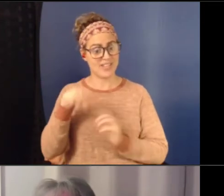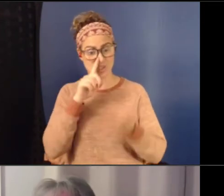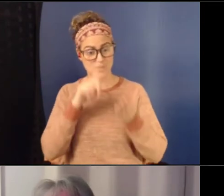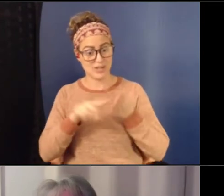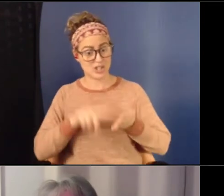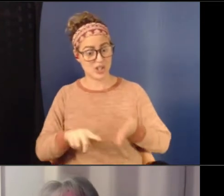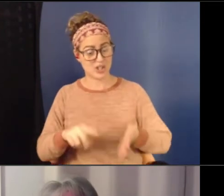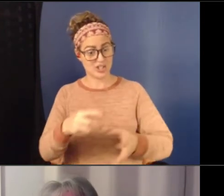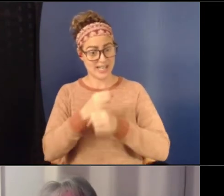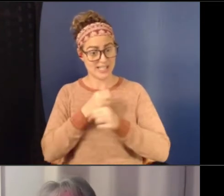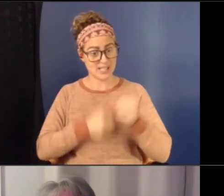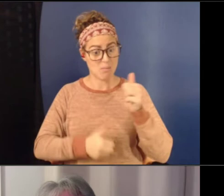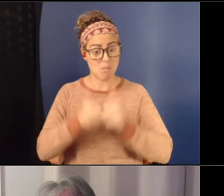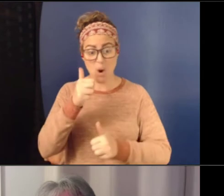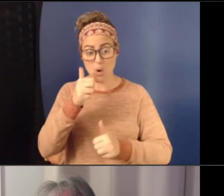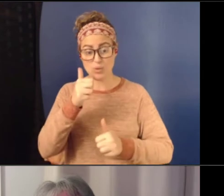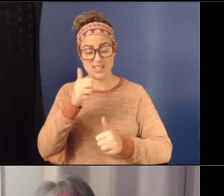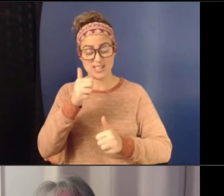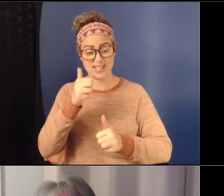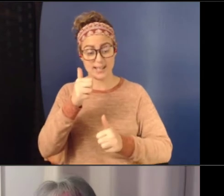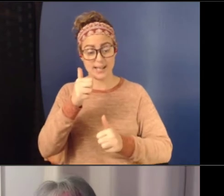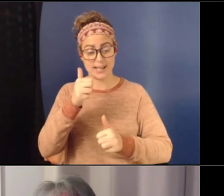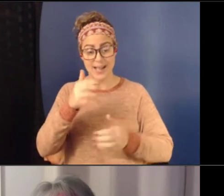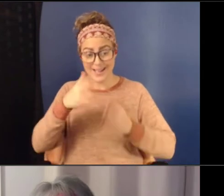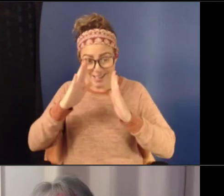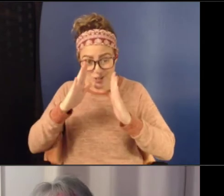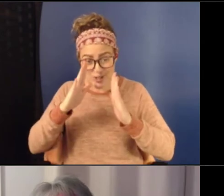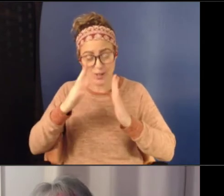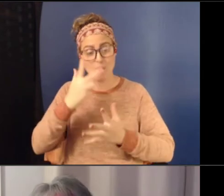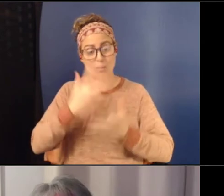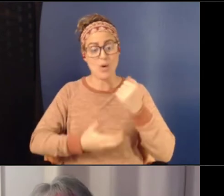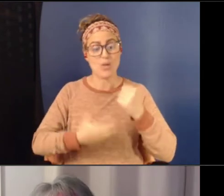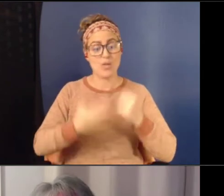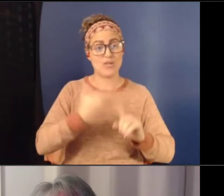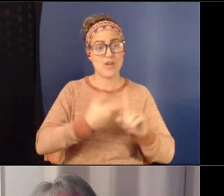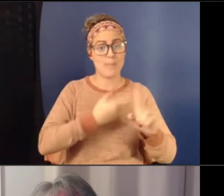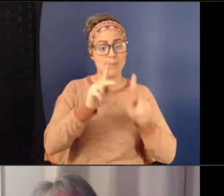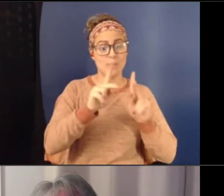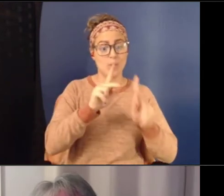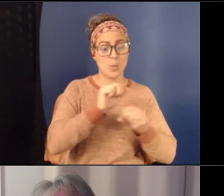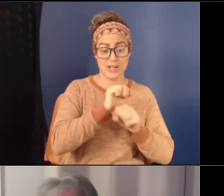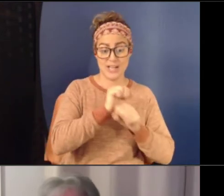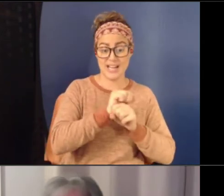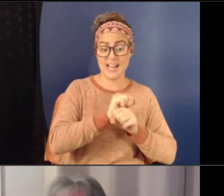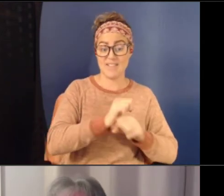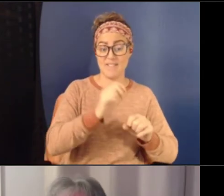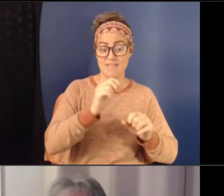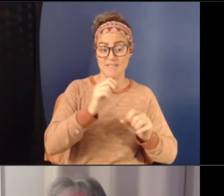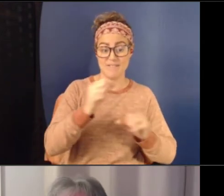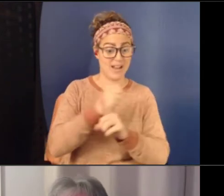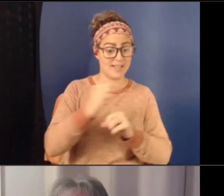attention, both from those working in violence prevention or from researchers?